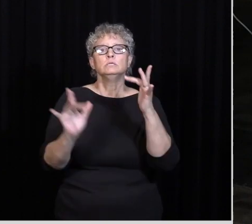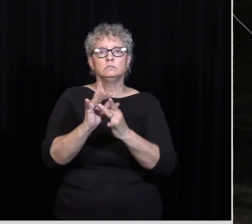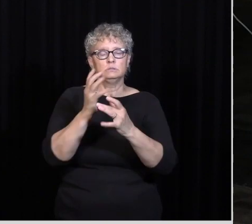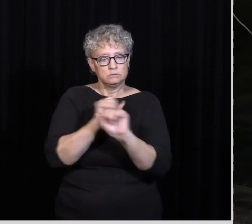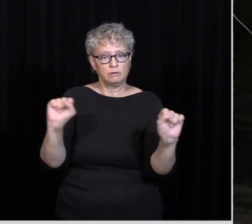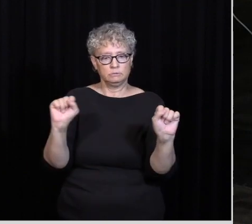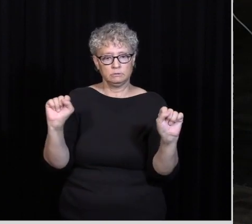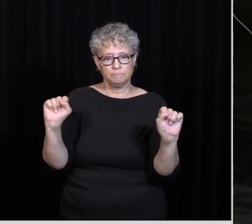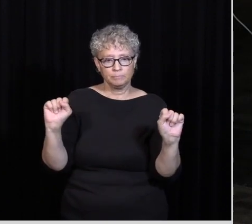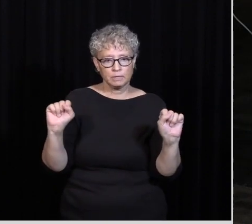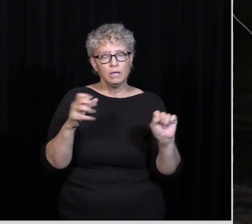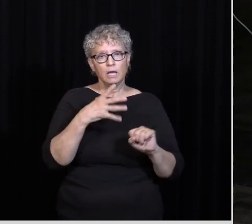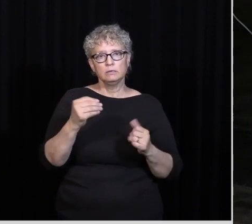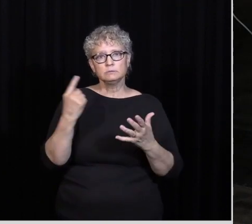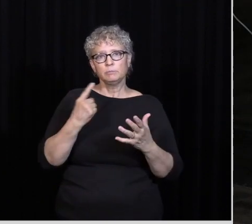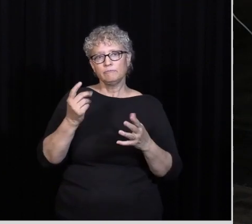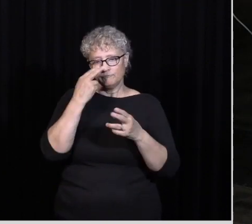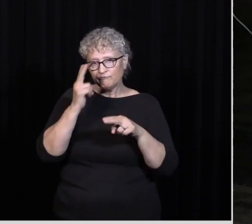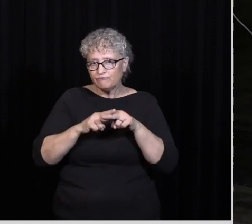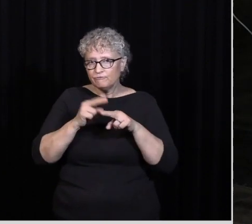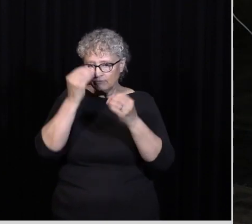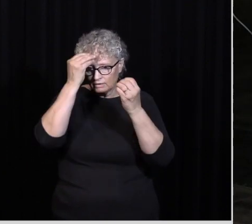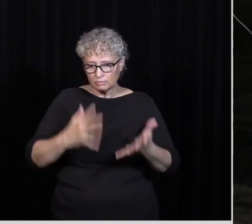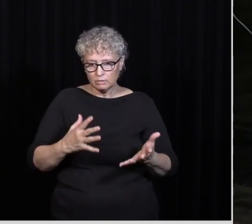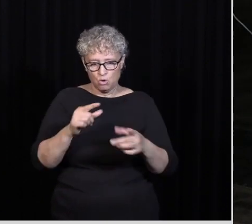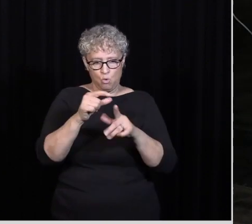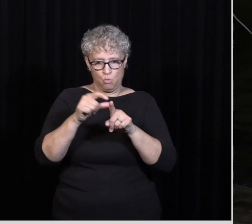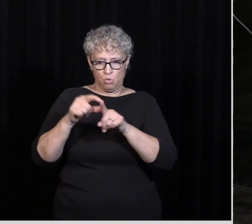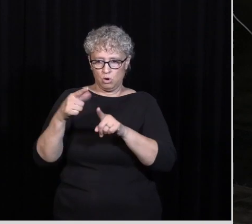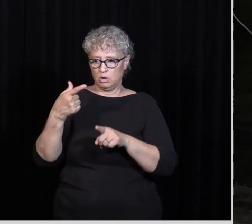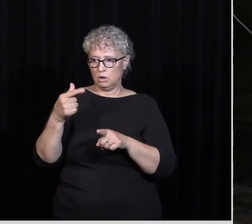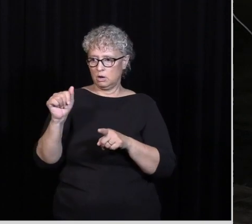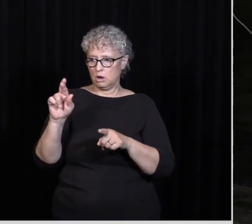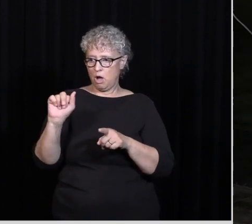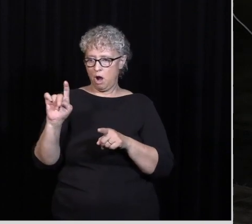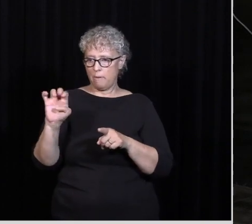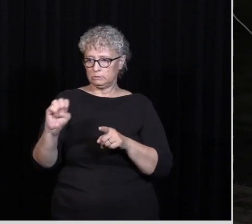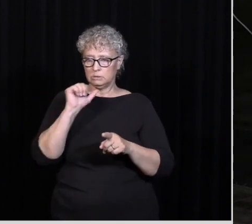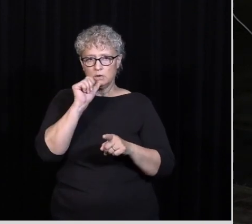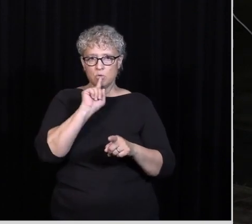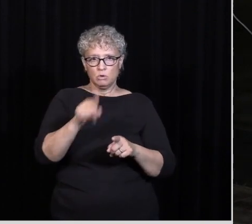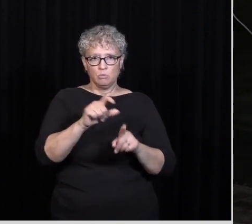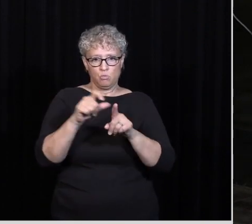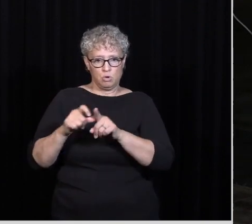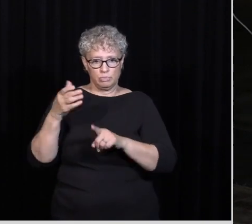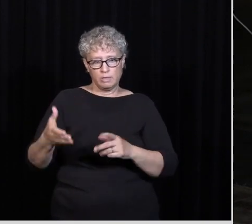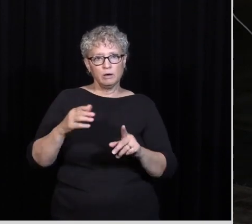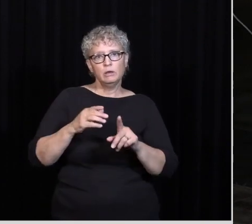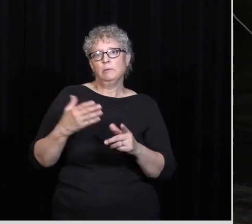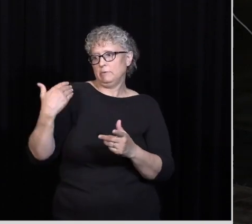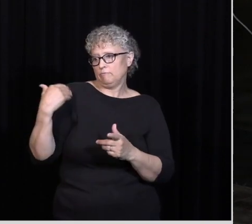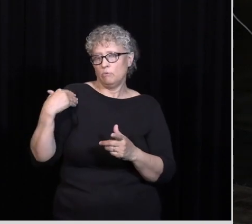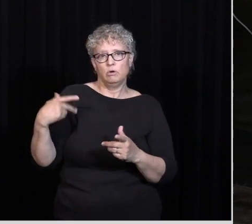By The Way Like Tidbit This Is Kind Of Just Fun Information This Word Garbage Garbage Isn't Actually The Word That's Used Here Earlier Paul Was Really Graphic In His